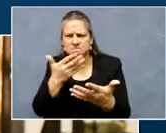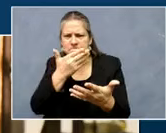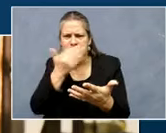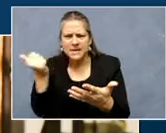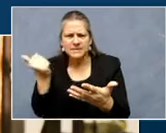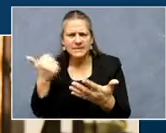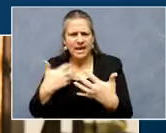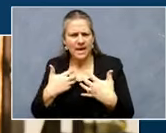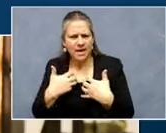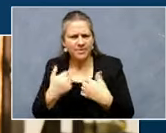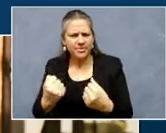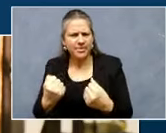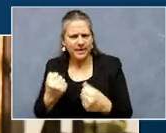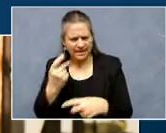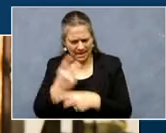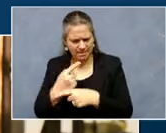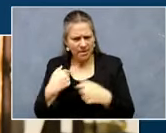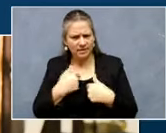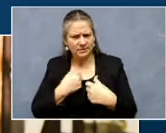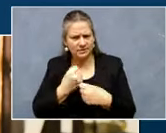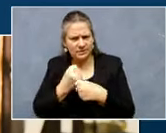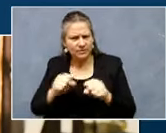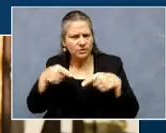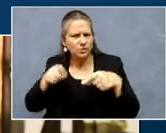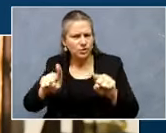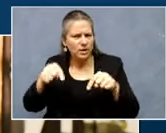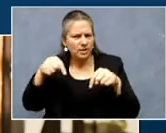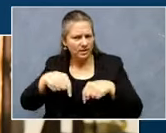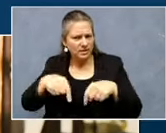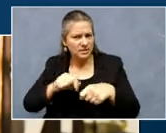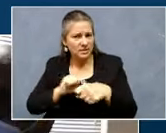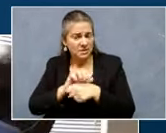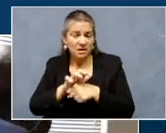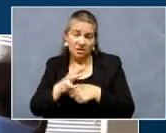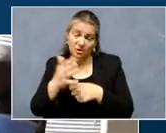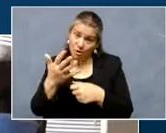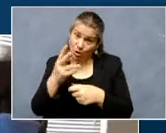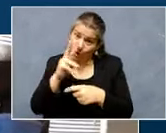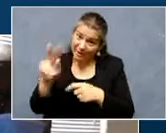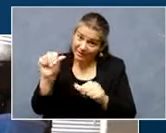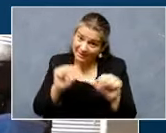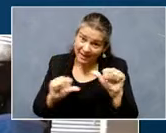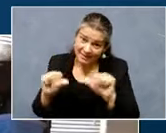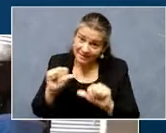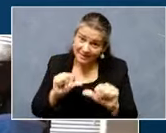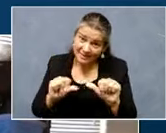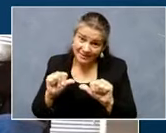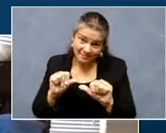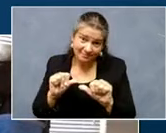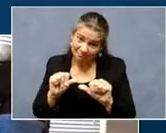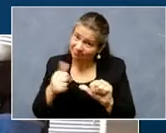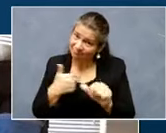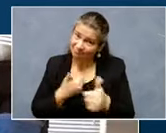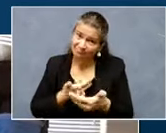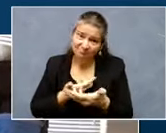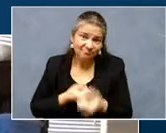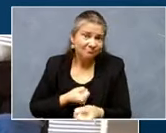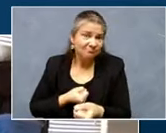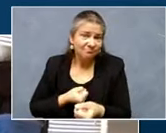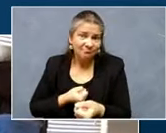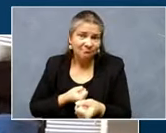to keep us safe during this pandemic. And according to the science, um, which I'm confident, I have confidence in,